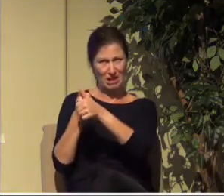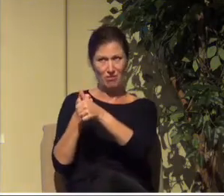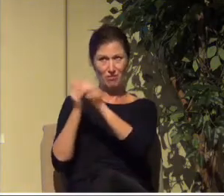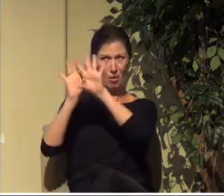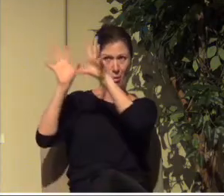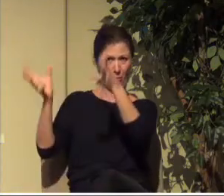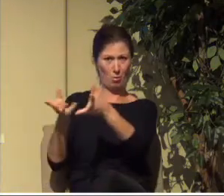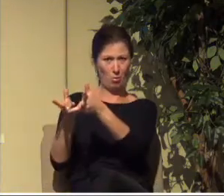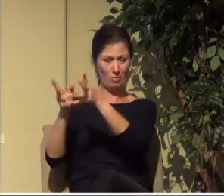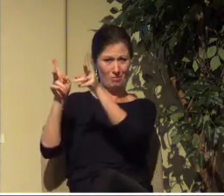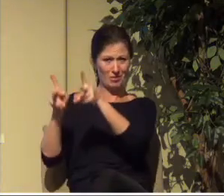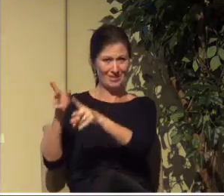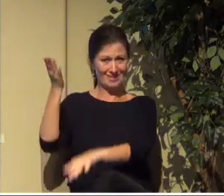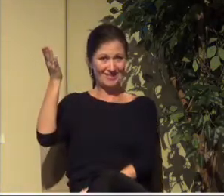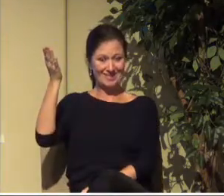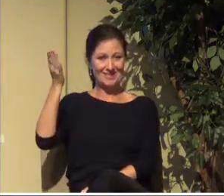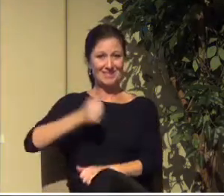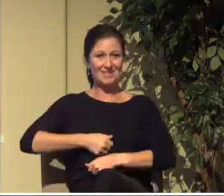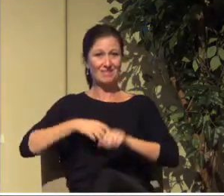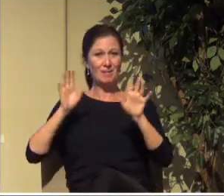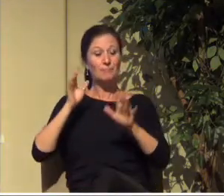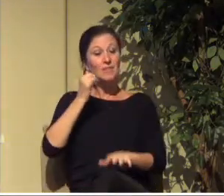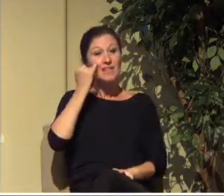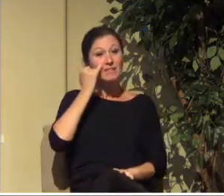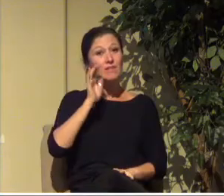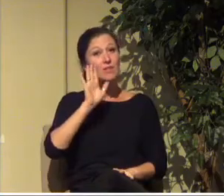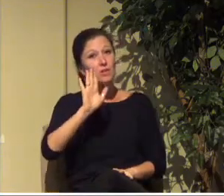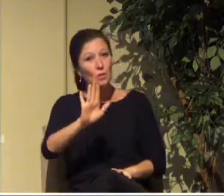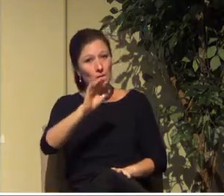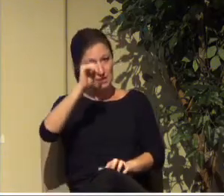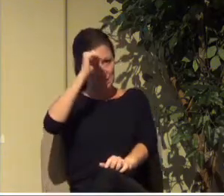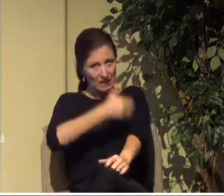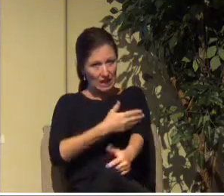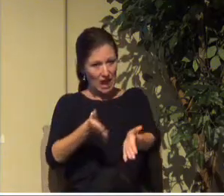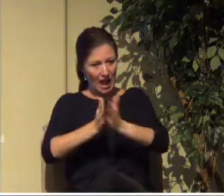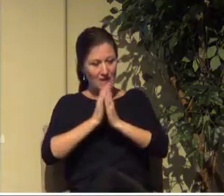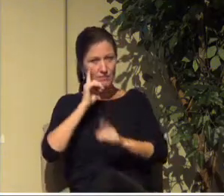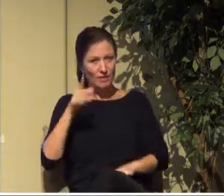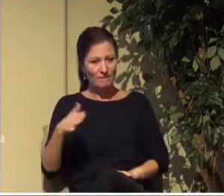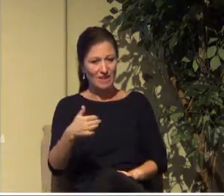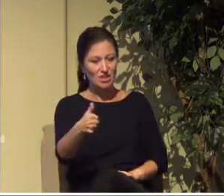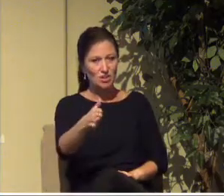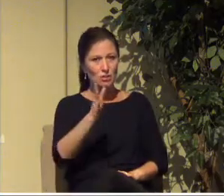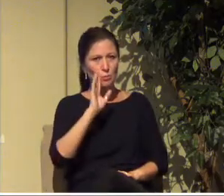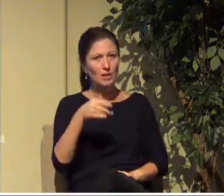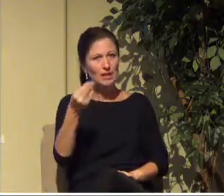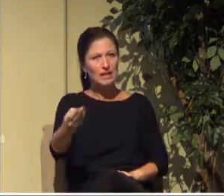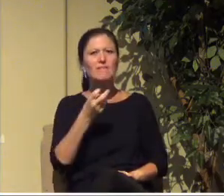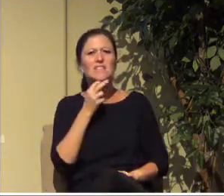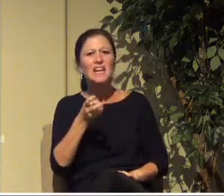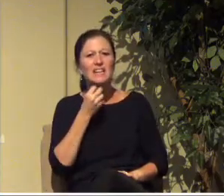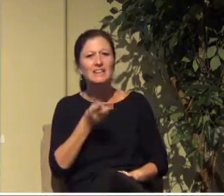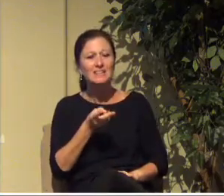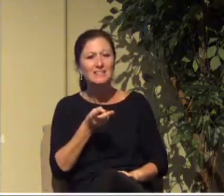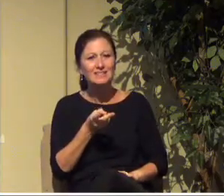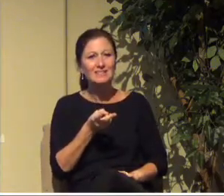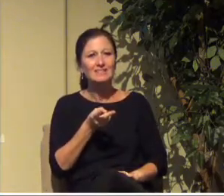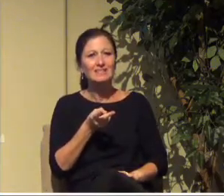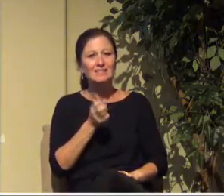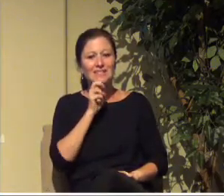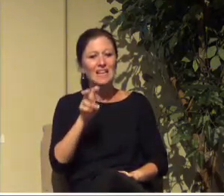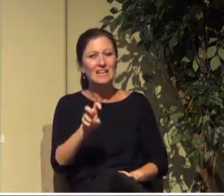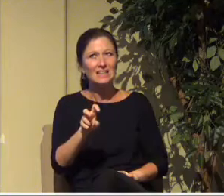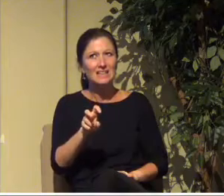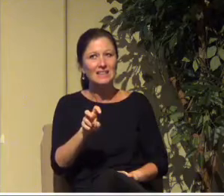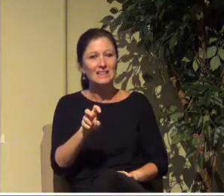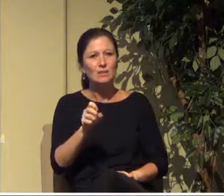Jesus says, which of you fathers if your son asks for a fish will give him a snake or if he asks for an egg will give him a scorpion. No, none of you guys would do